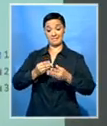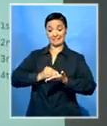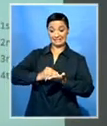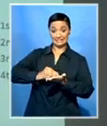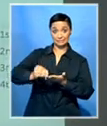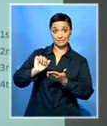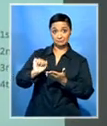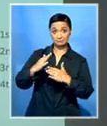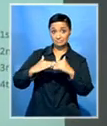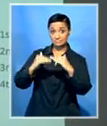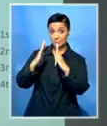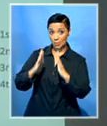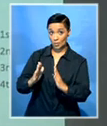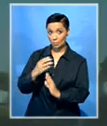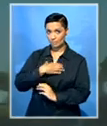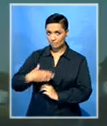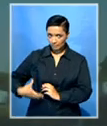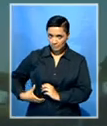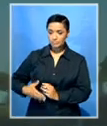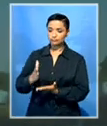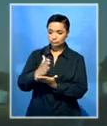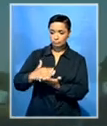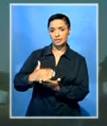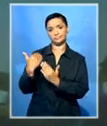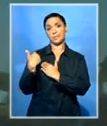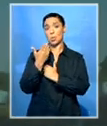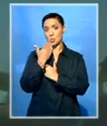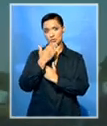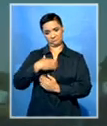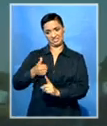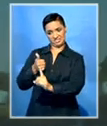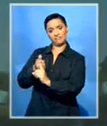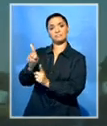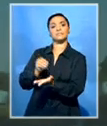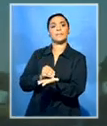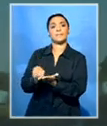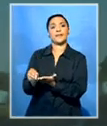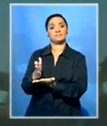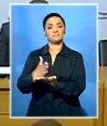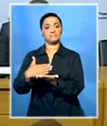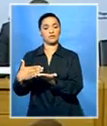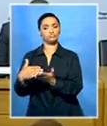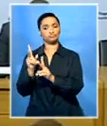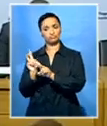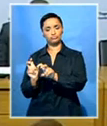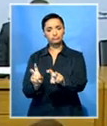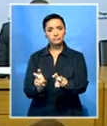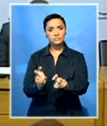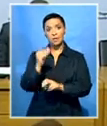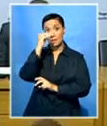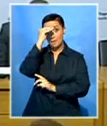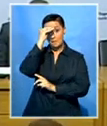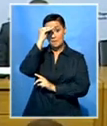on non-security upgrades at his Nkandla home. Various institutions launched investigations. The Police